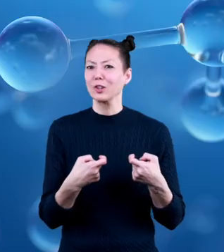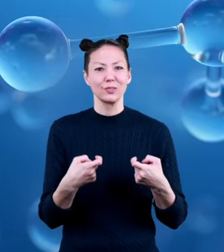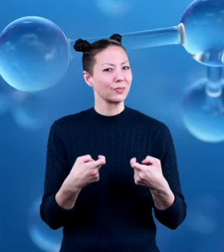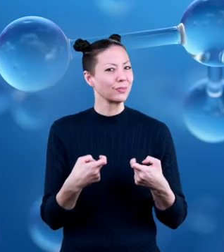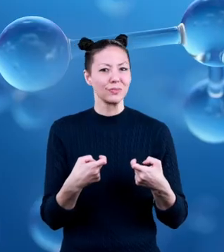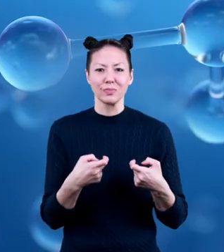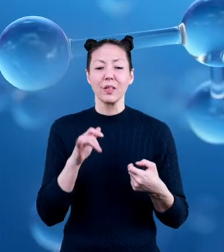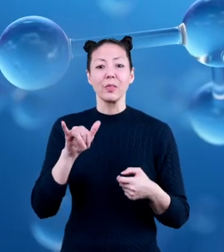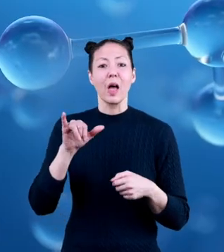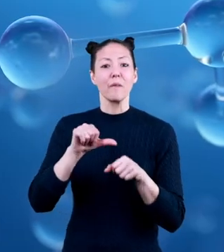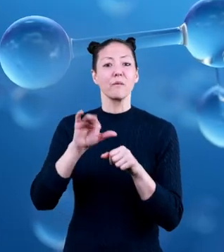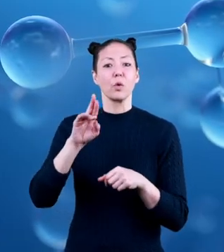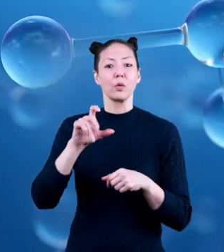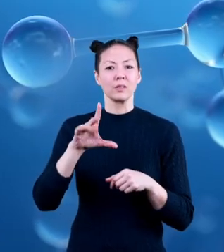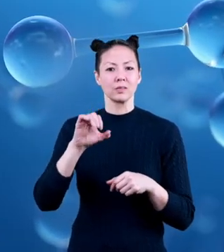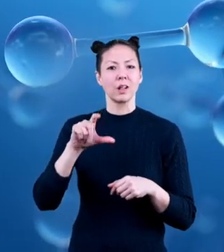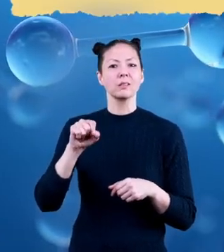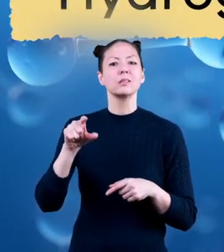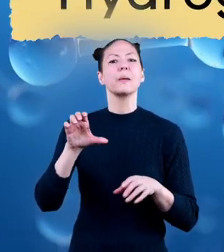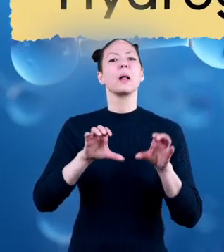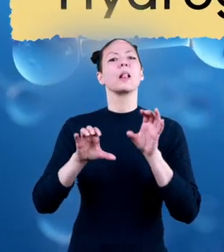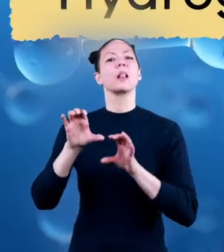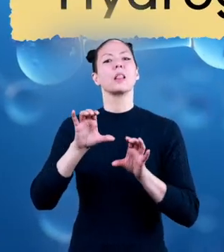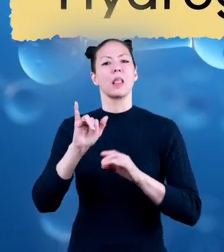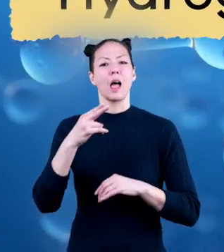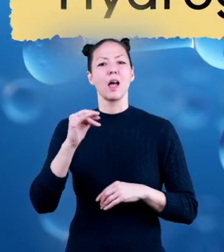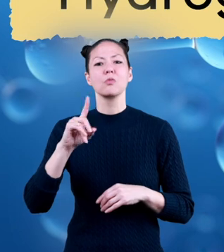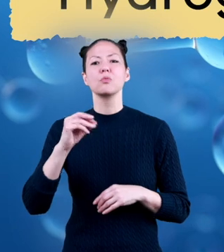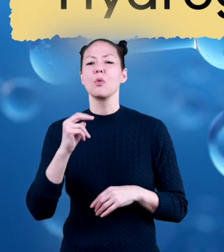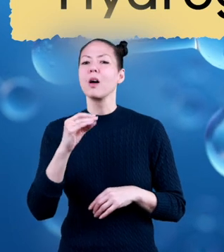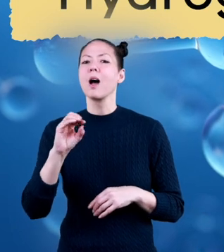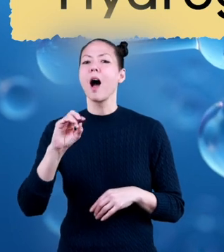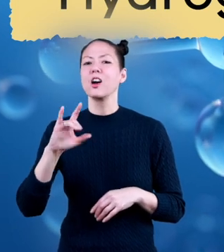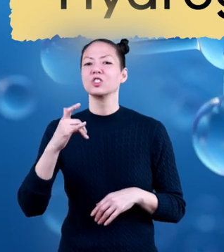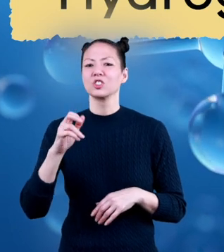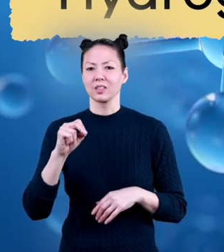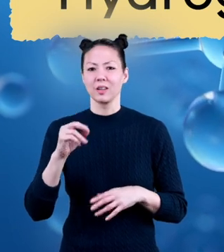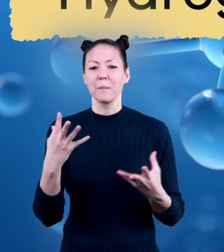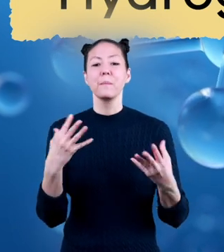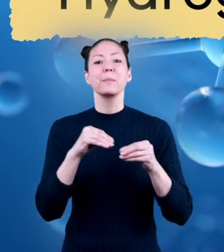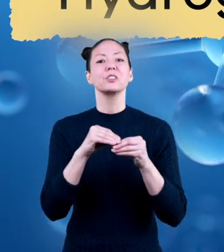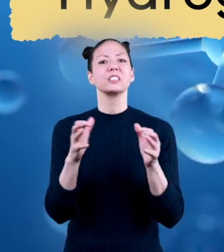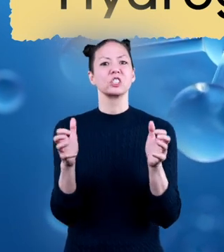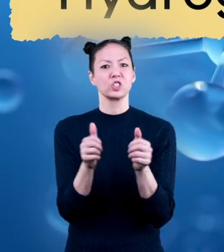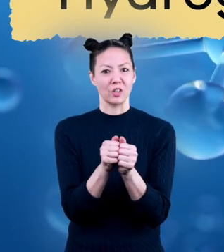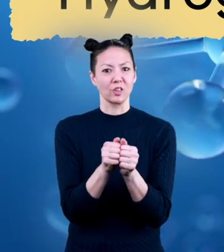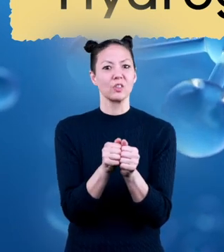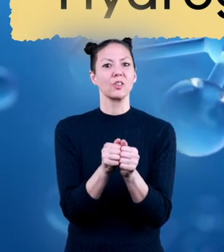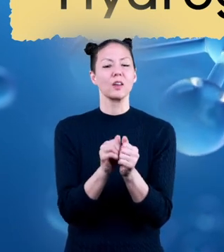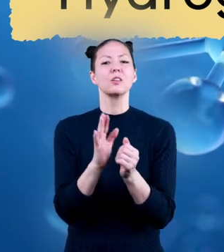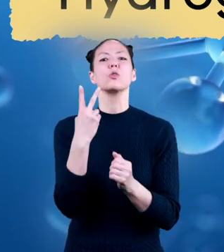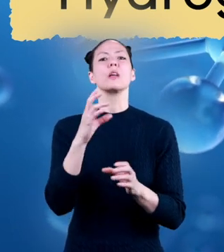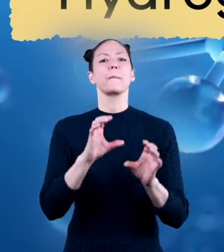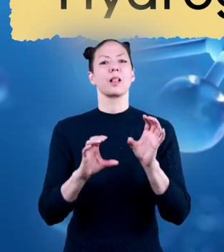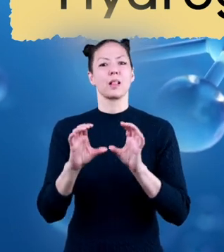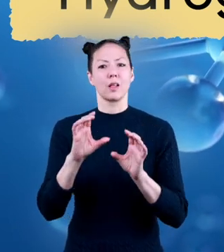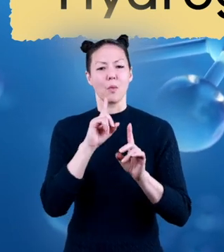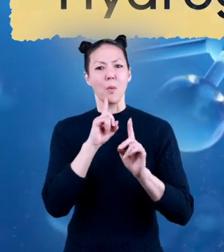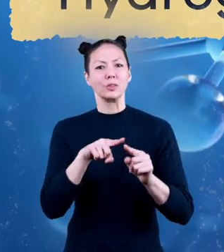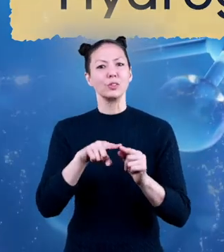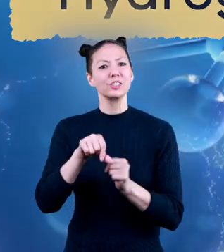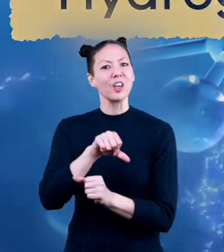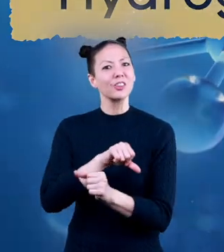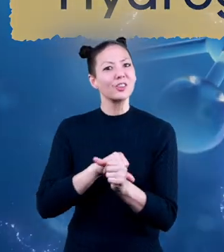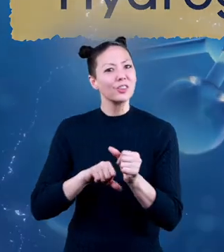Fuel cells take chemicals like hydrogen and oxygen and put them together. When the two chemicals react to each other,